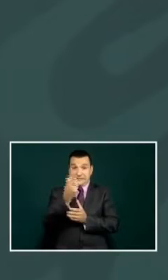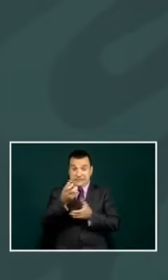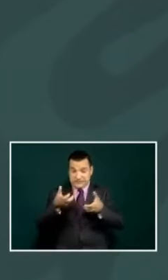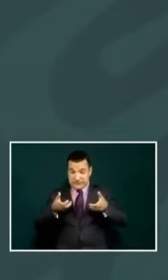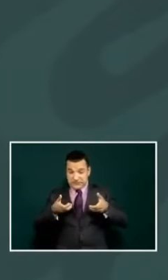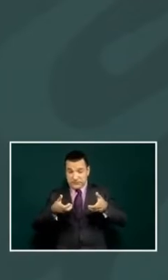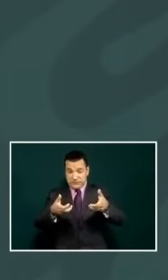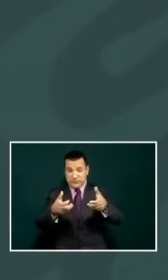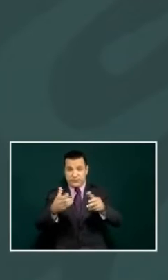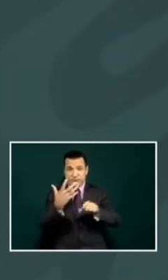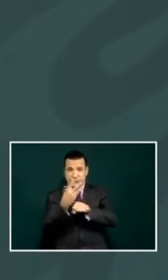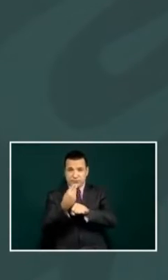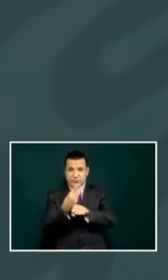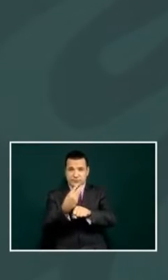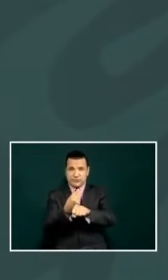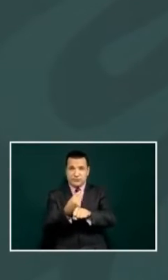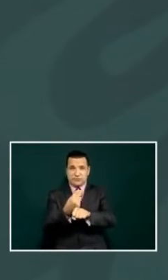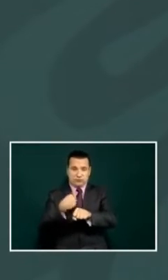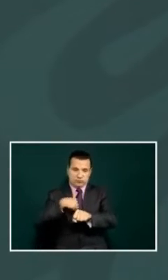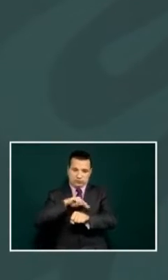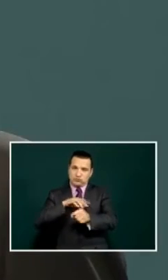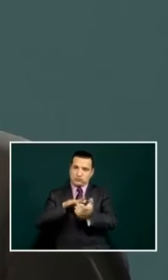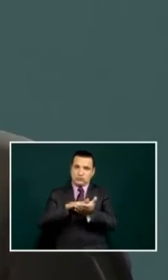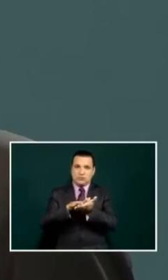this road is part of